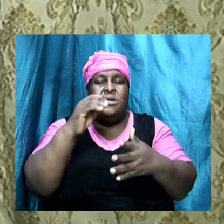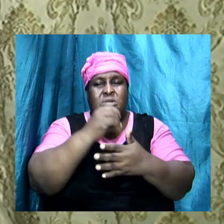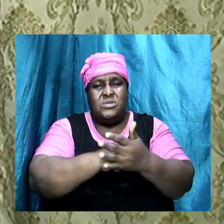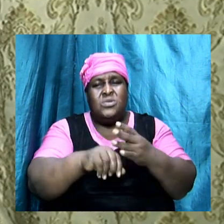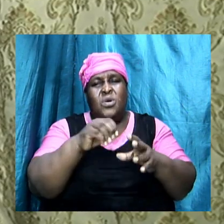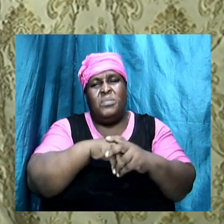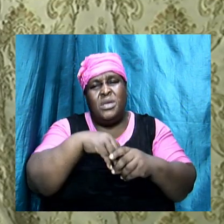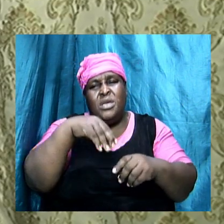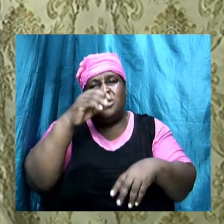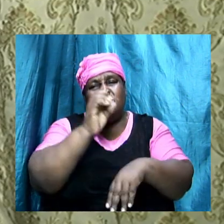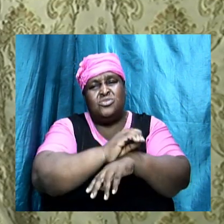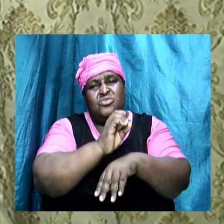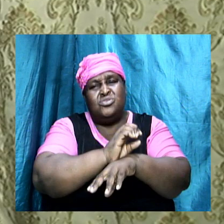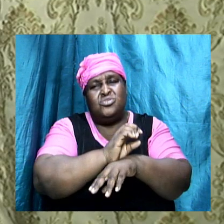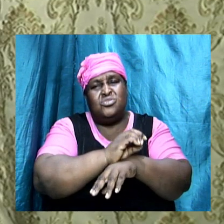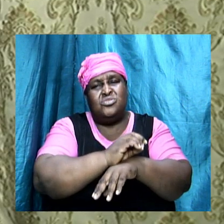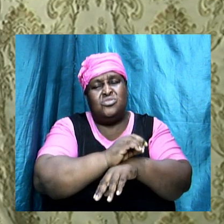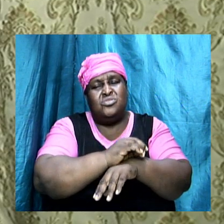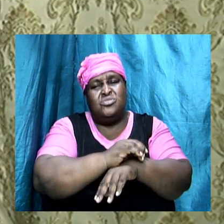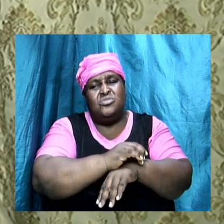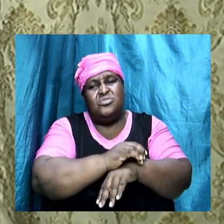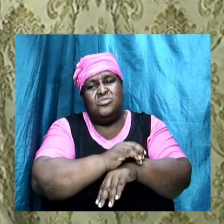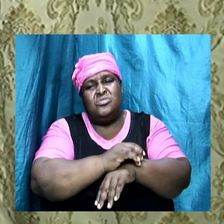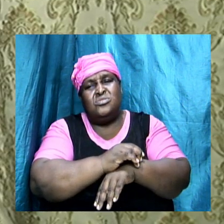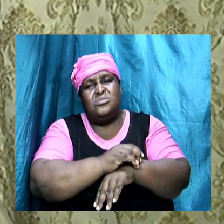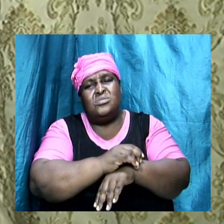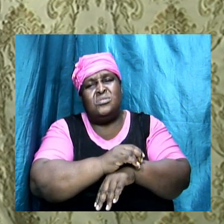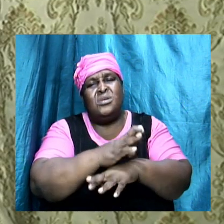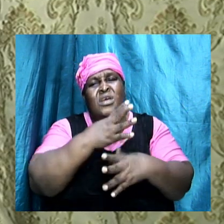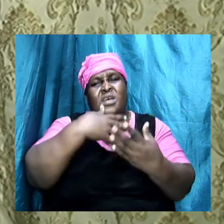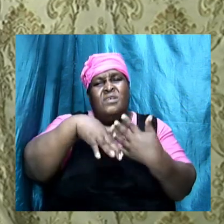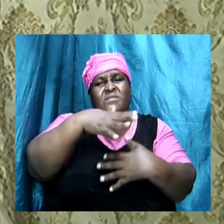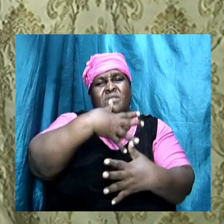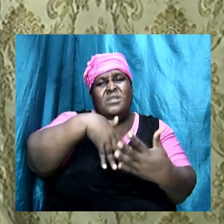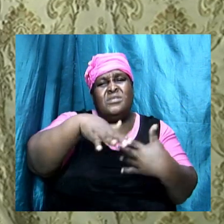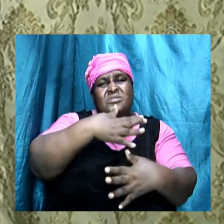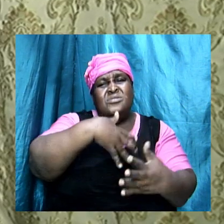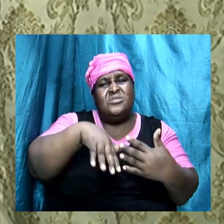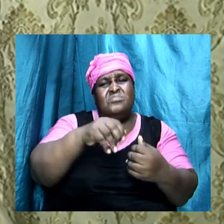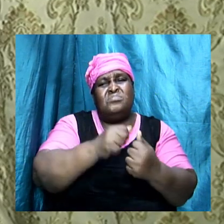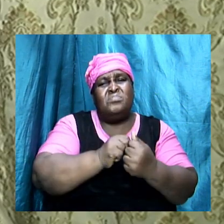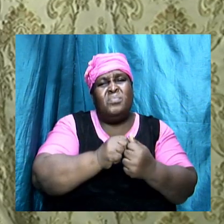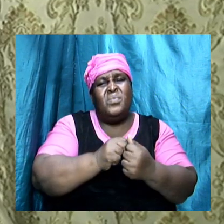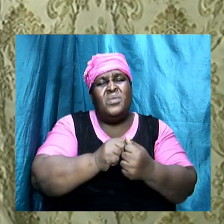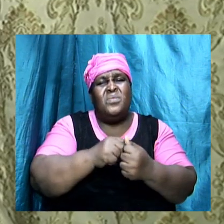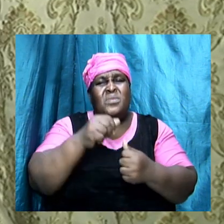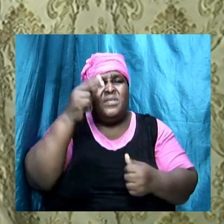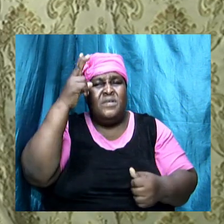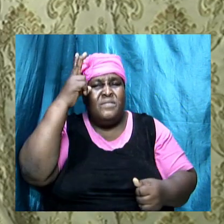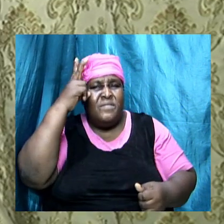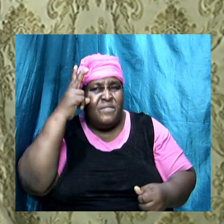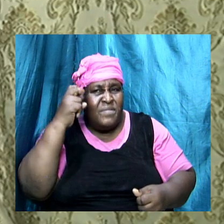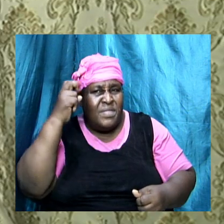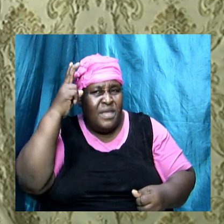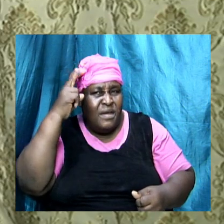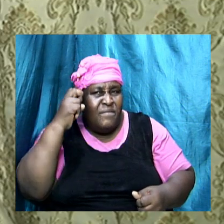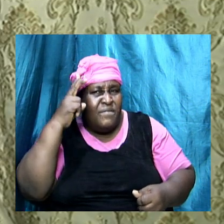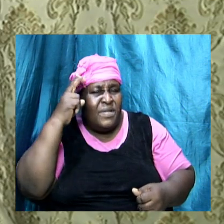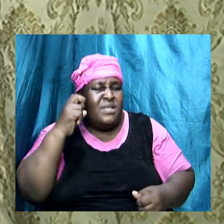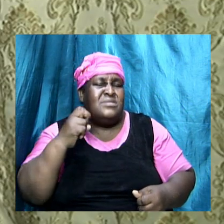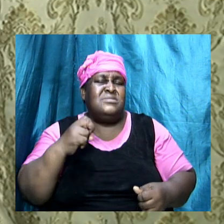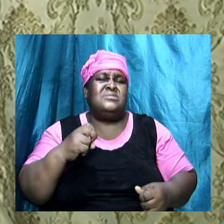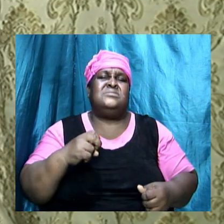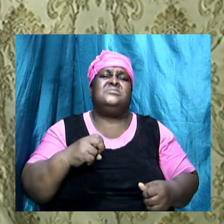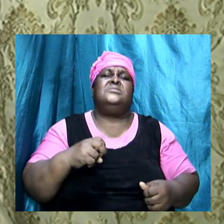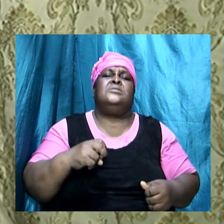in the church at pilgrim who were mixing with the pagan system they were going to these idols